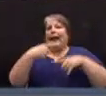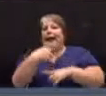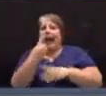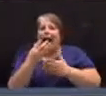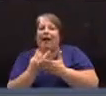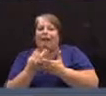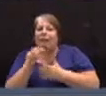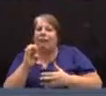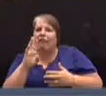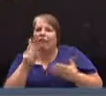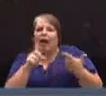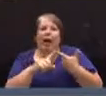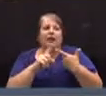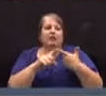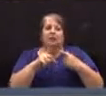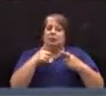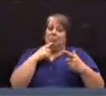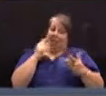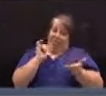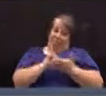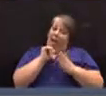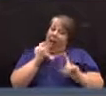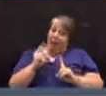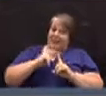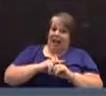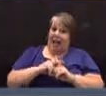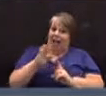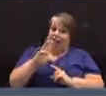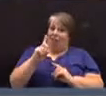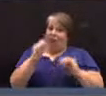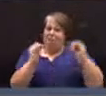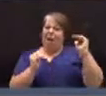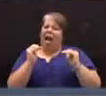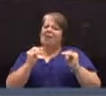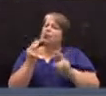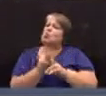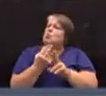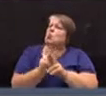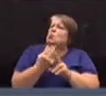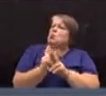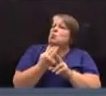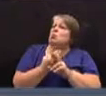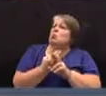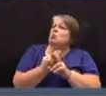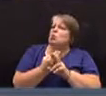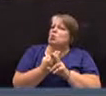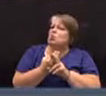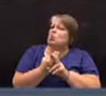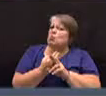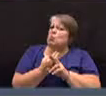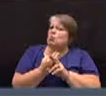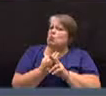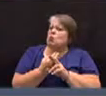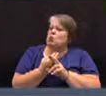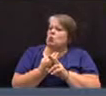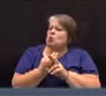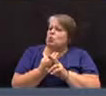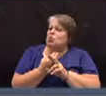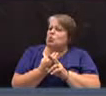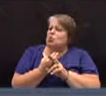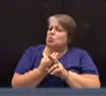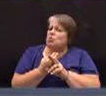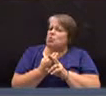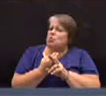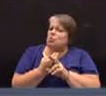The unassigned fund balance terminology is used to formalize the concept a little bit